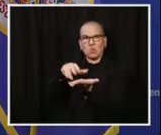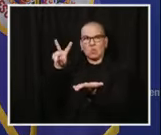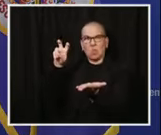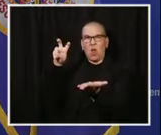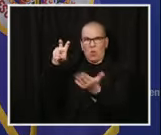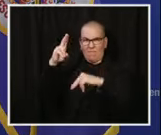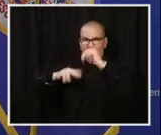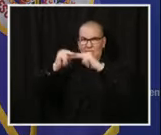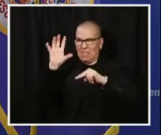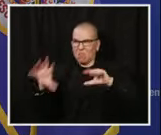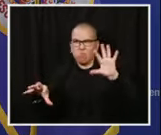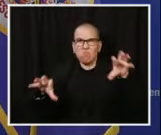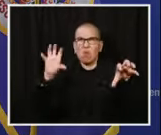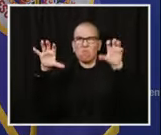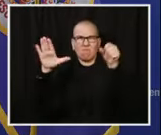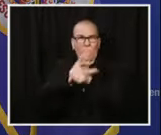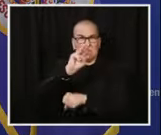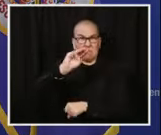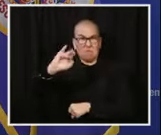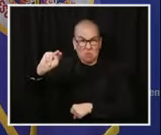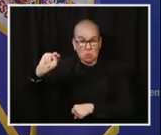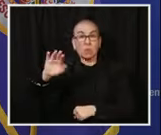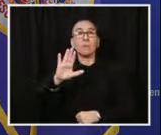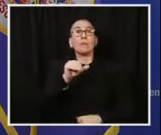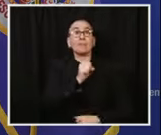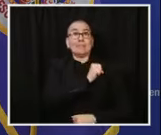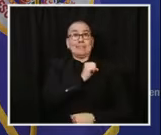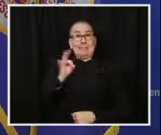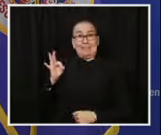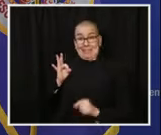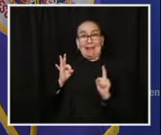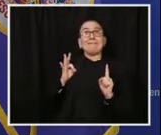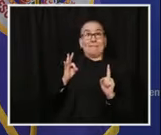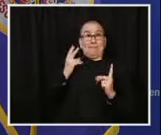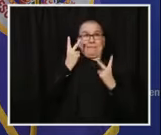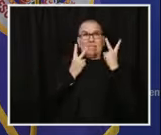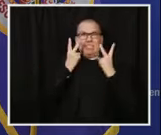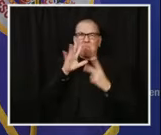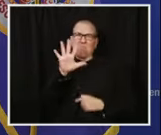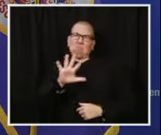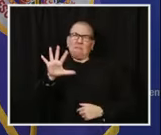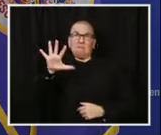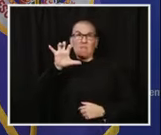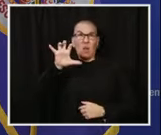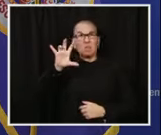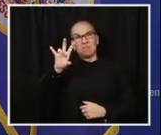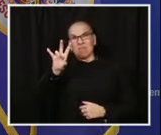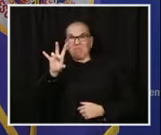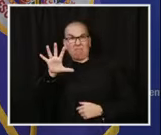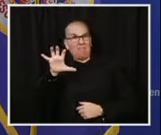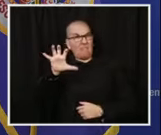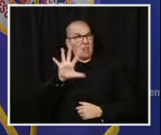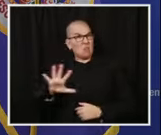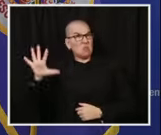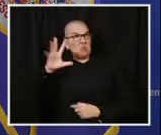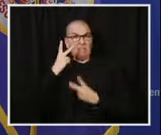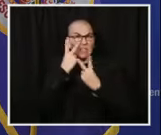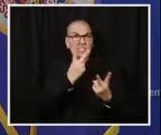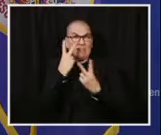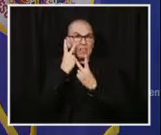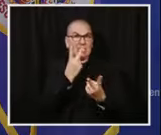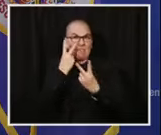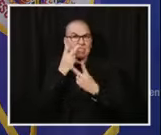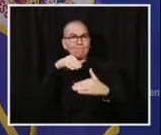our staff has made more than 567 visits, some in person, many virtually, for infection control and technical